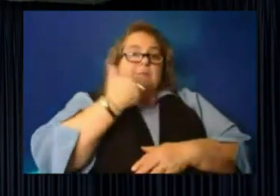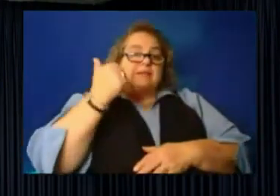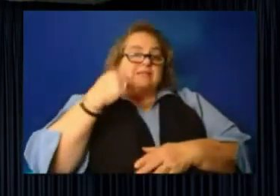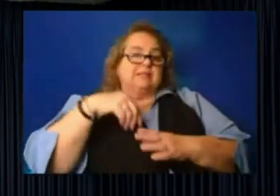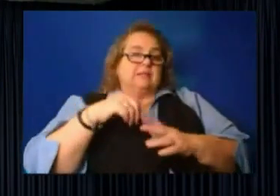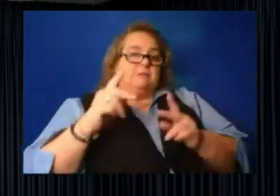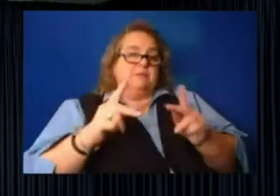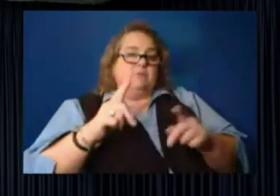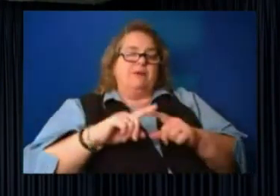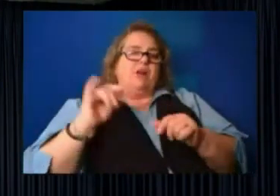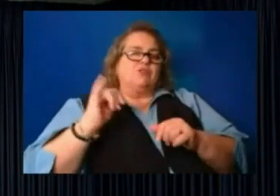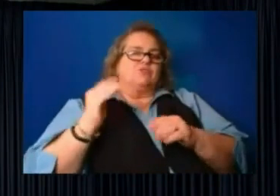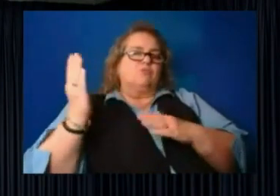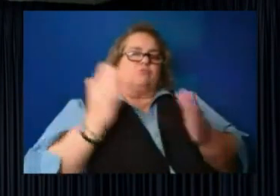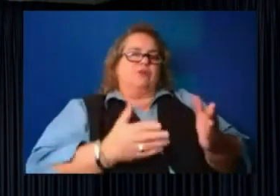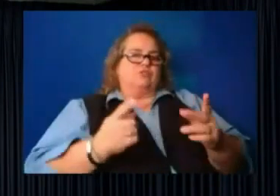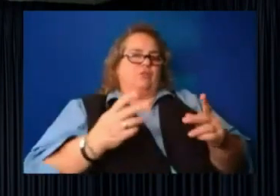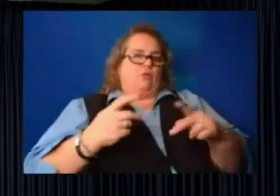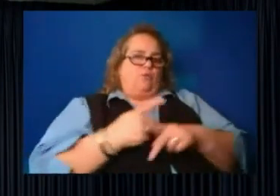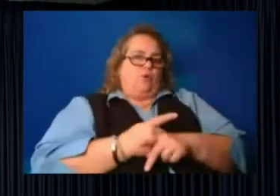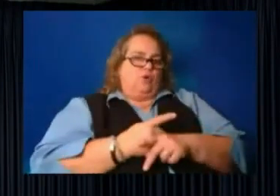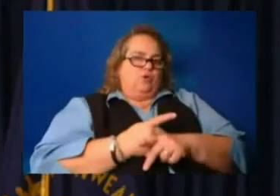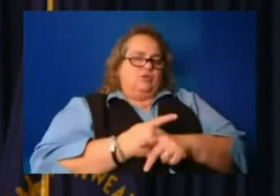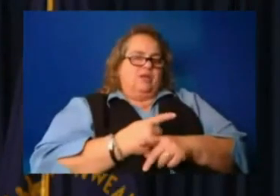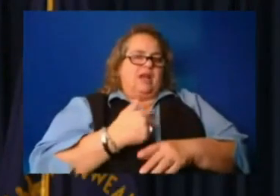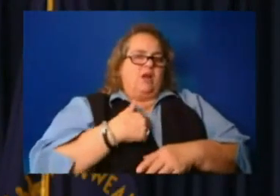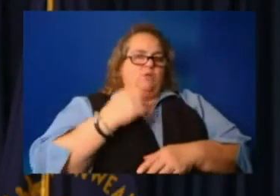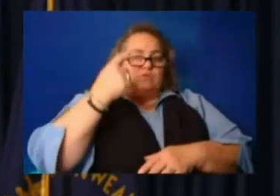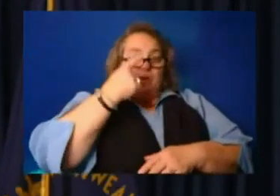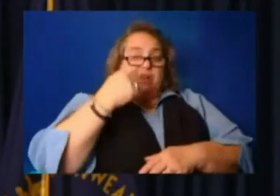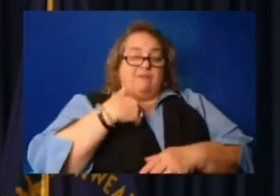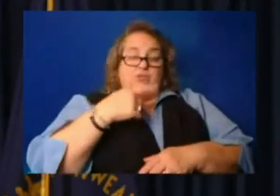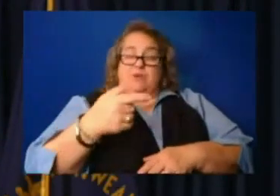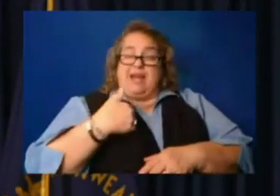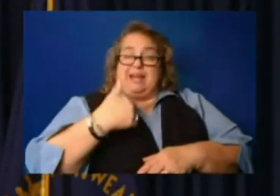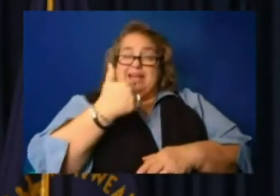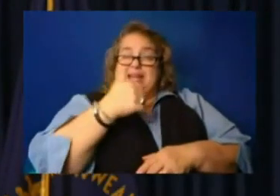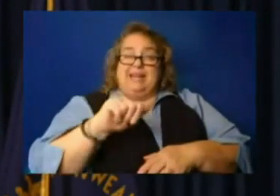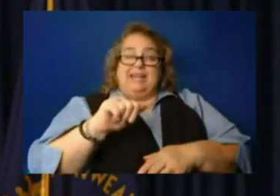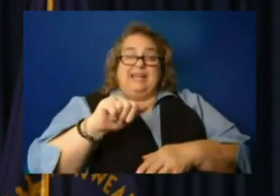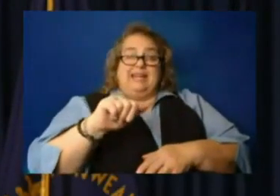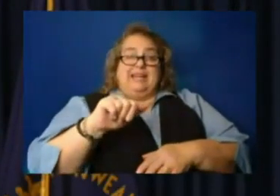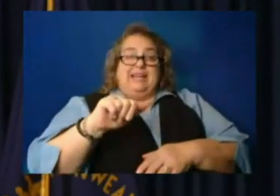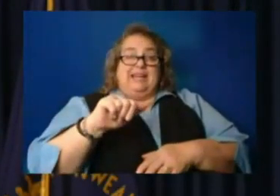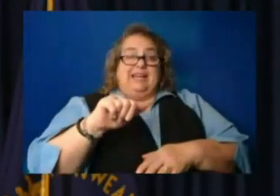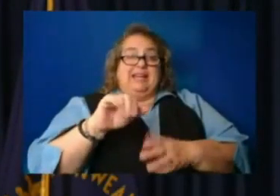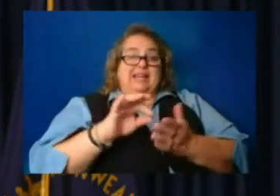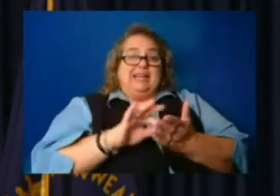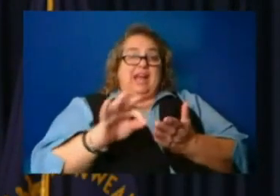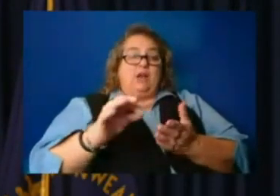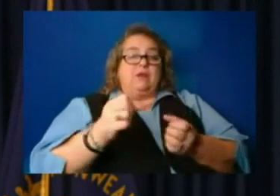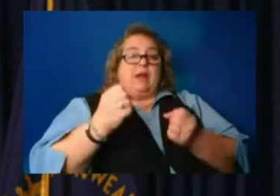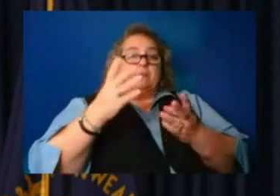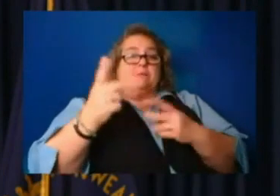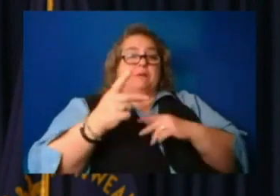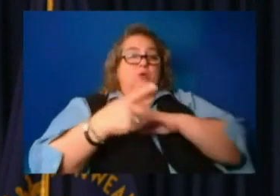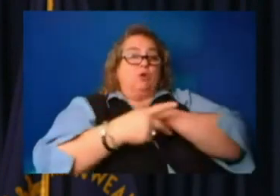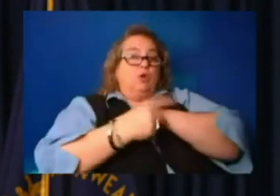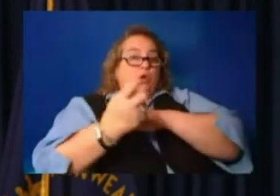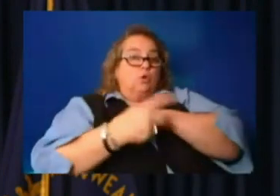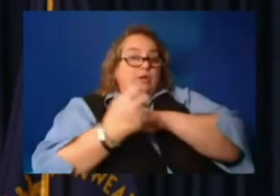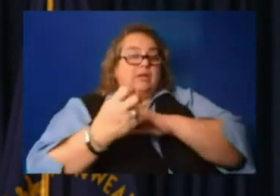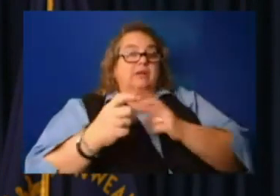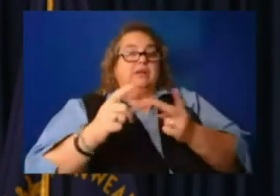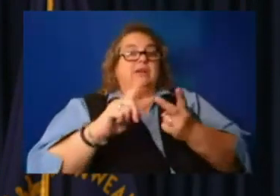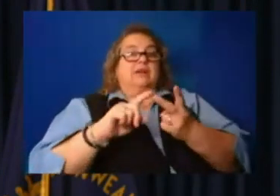brings out the worst. So I was wondering if you'd have any count on looting and scams that